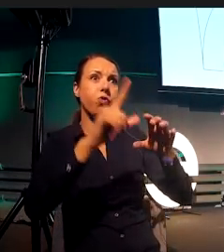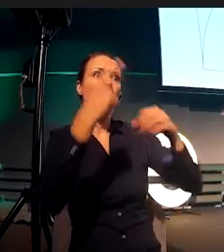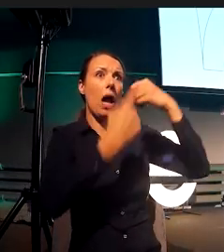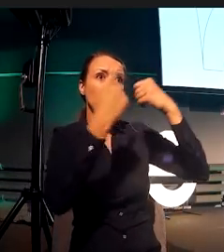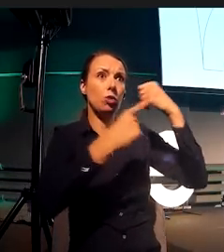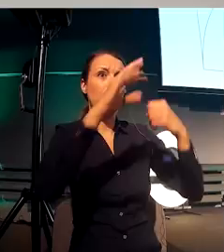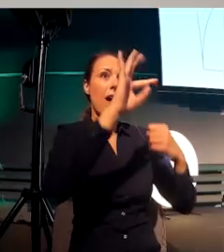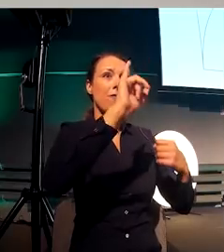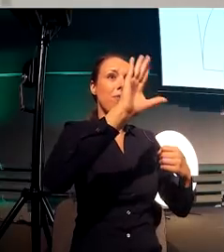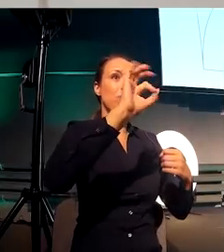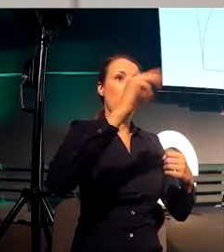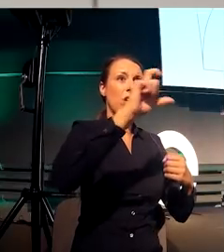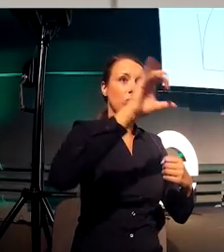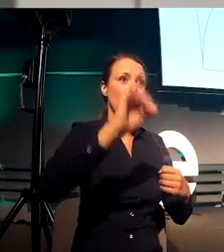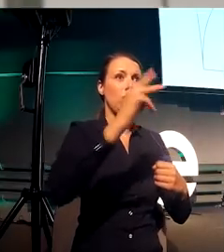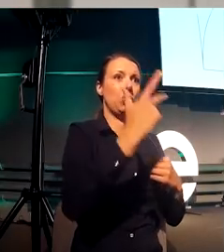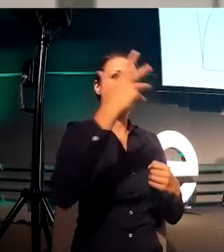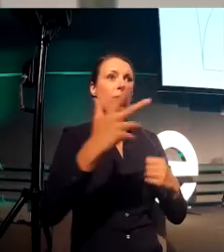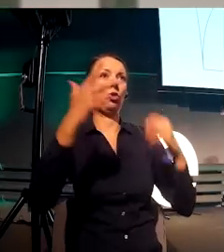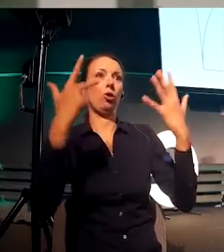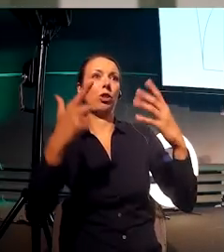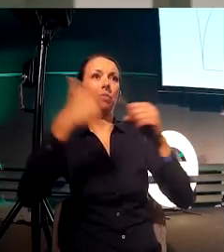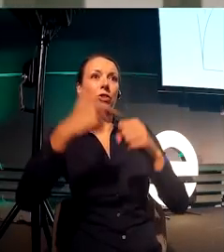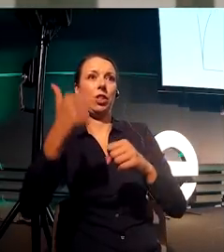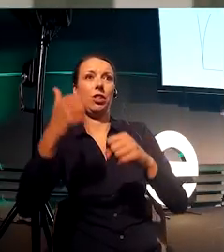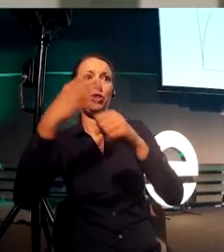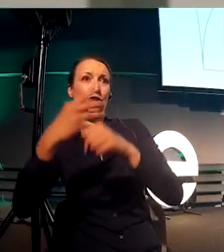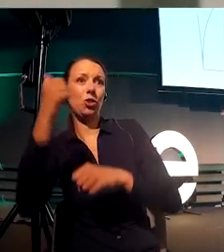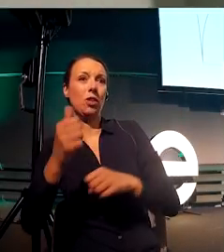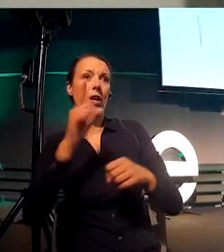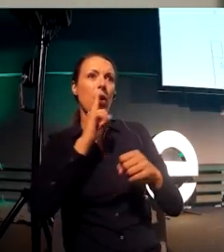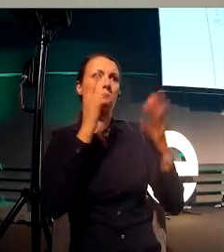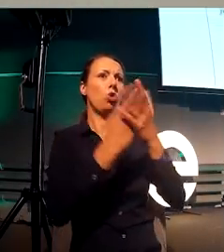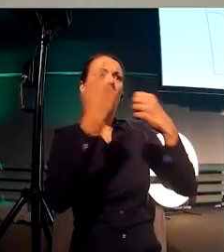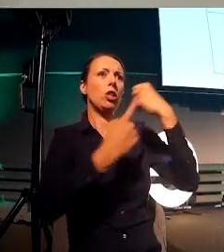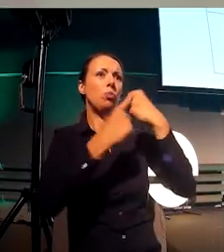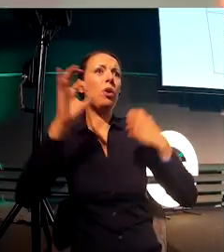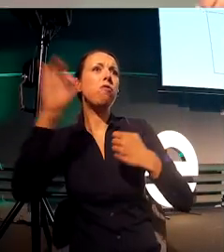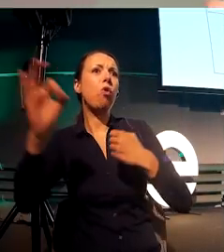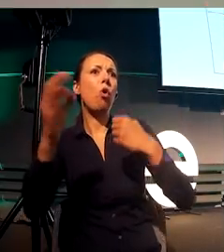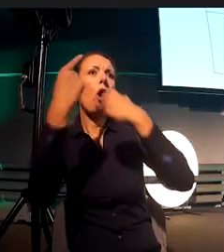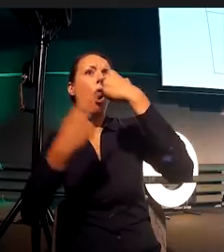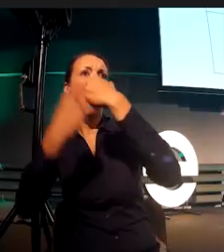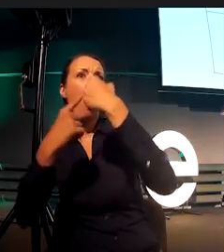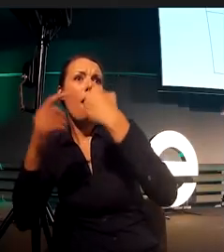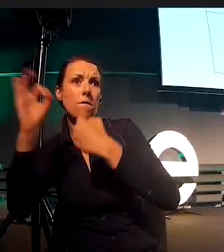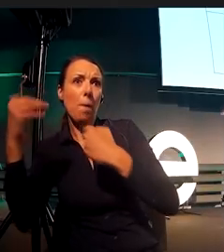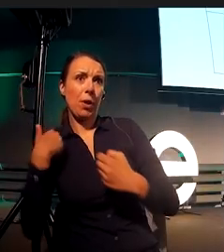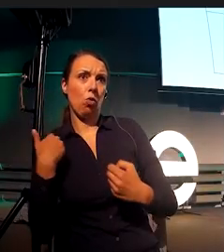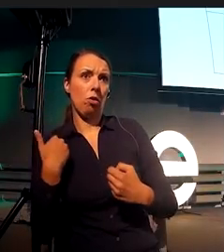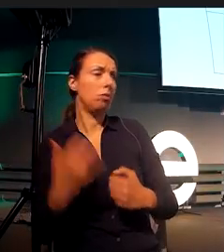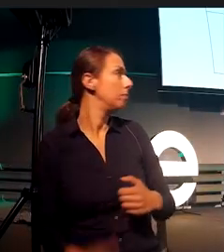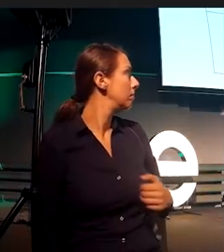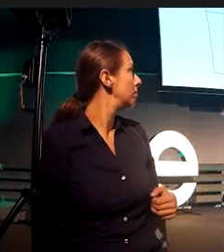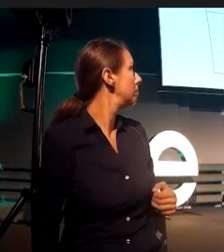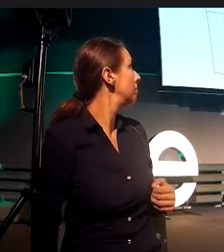21, 34, 855. These are the Fibonacci numbers. And it's everywhere. You all probably know all the paper